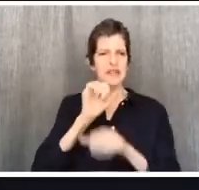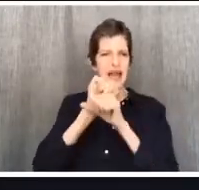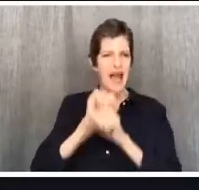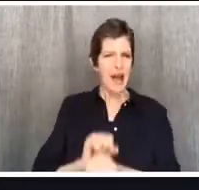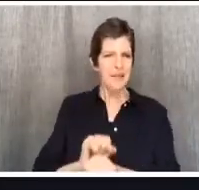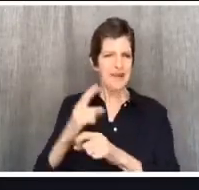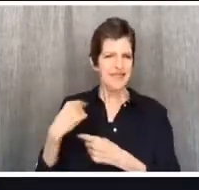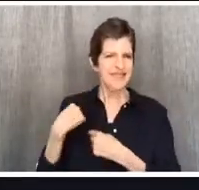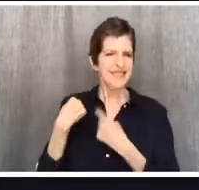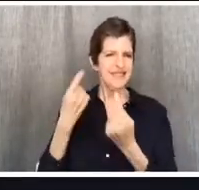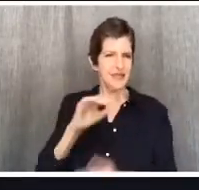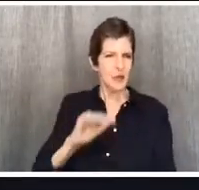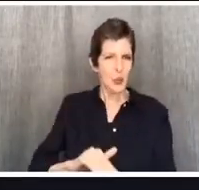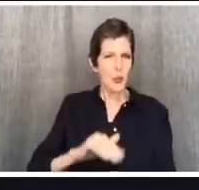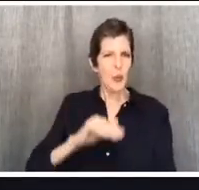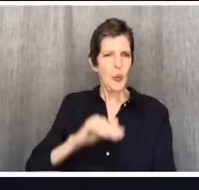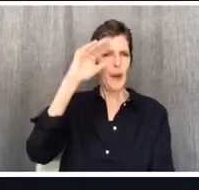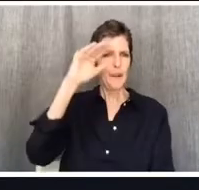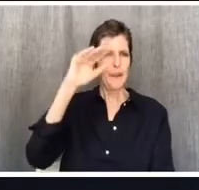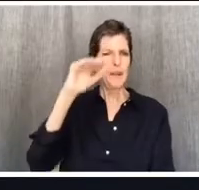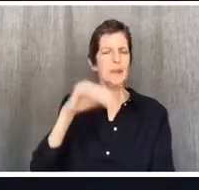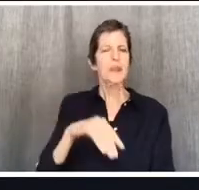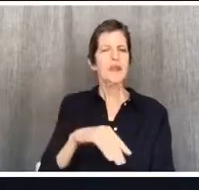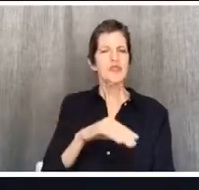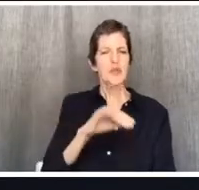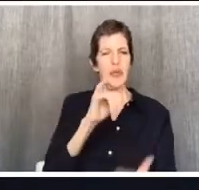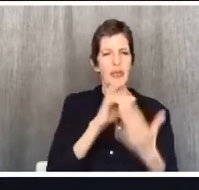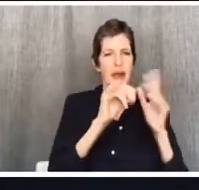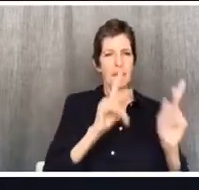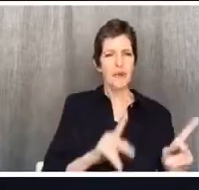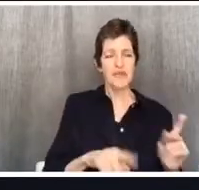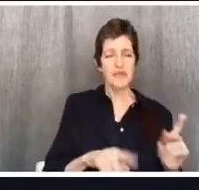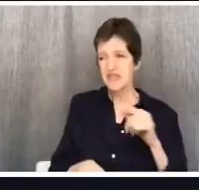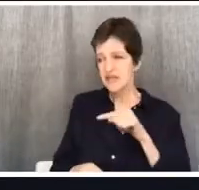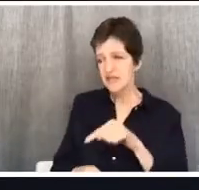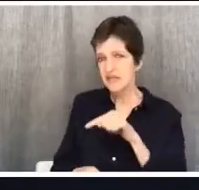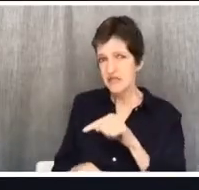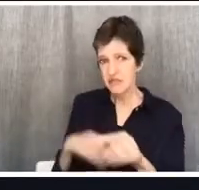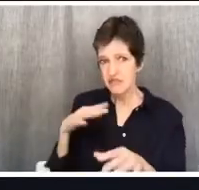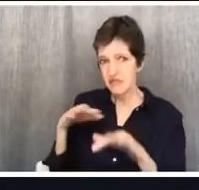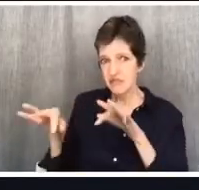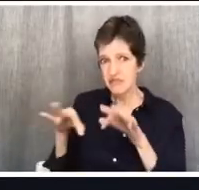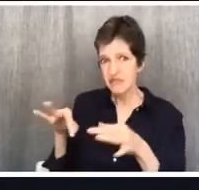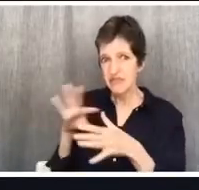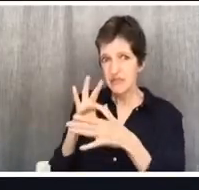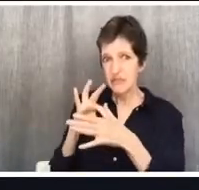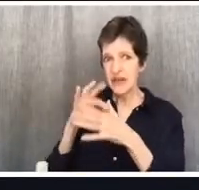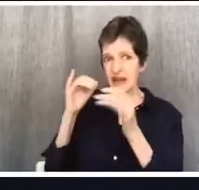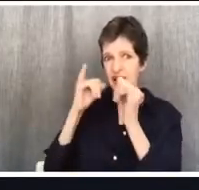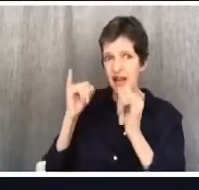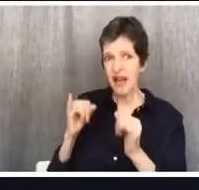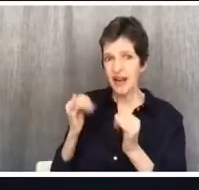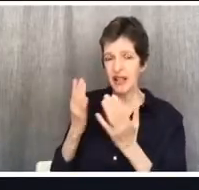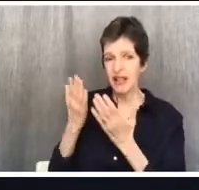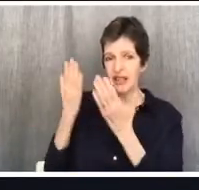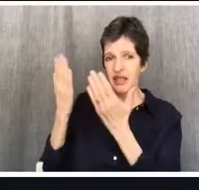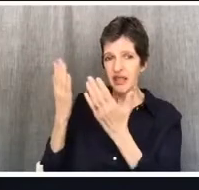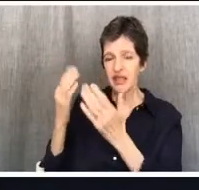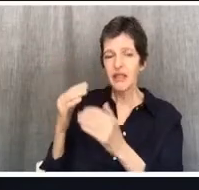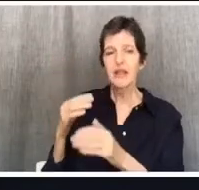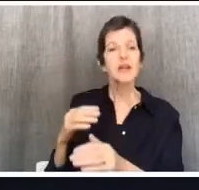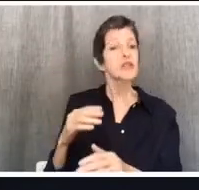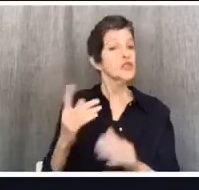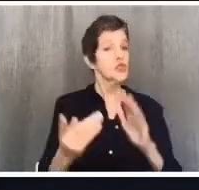in this case, if you're going to offend someone else, you can relinquish, can set aside your Christian